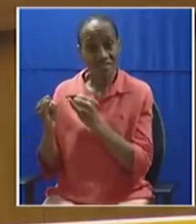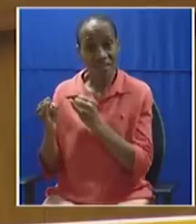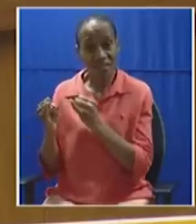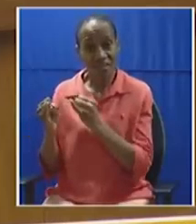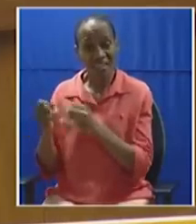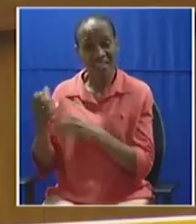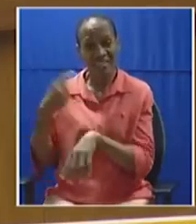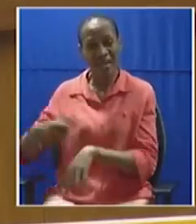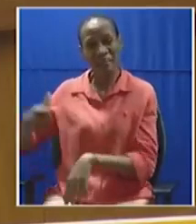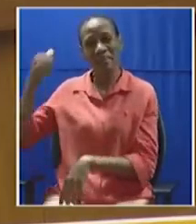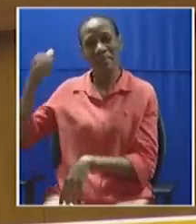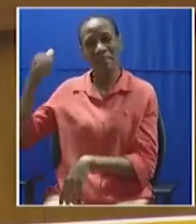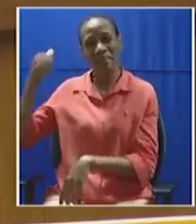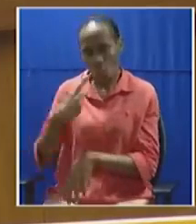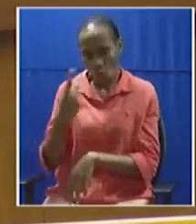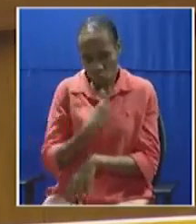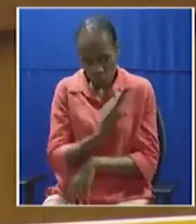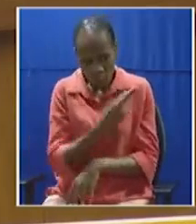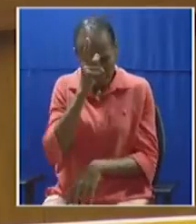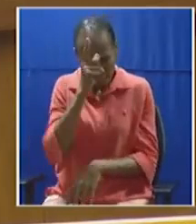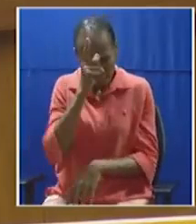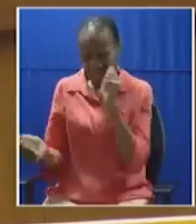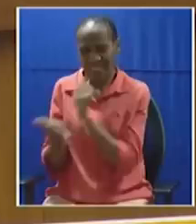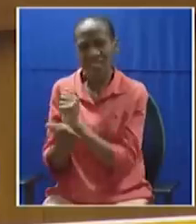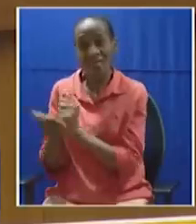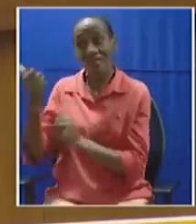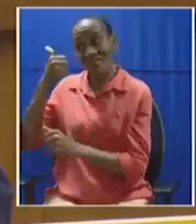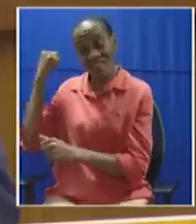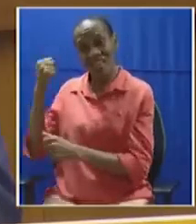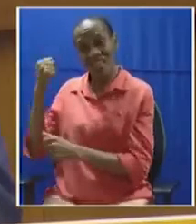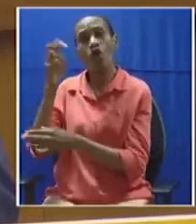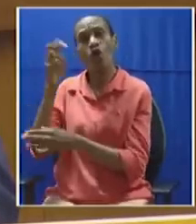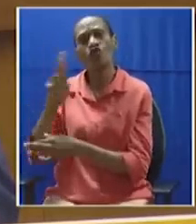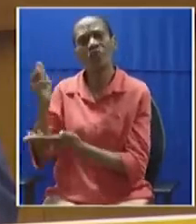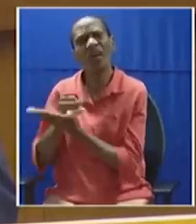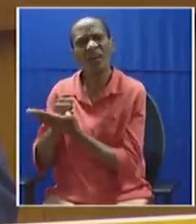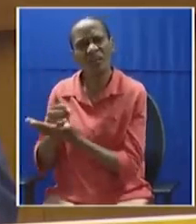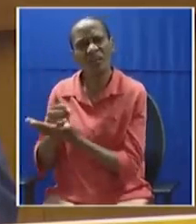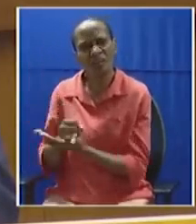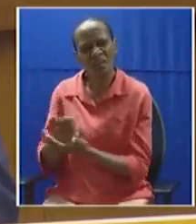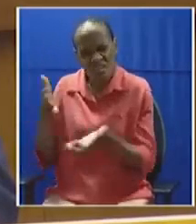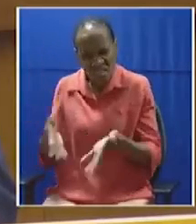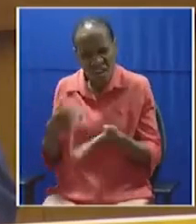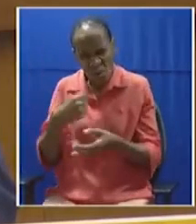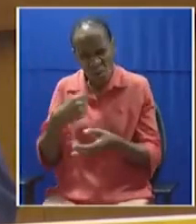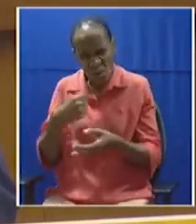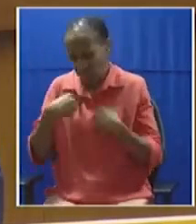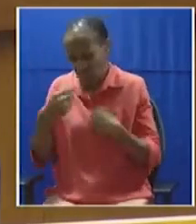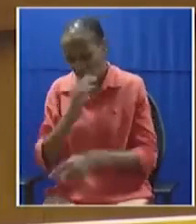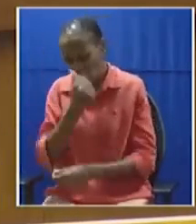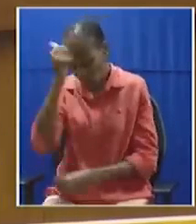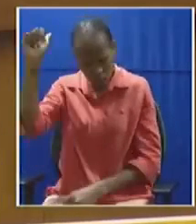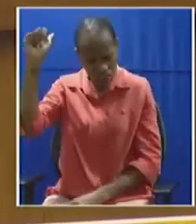to save years for the struggle of our people. I will not join you in the trip that you are